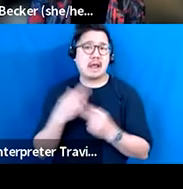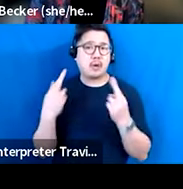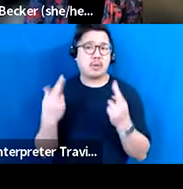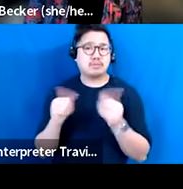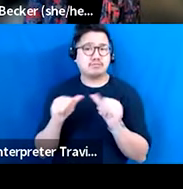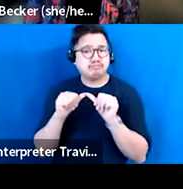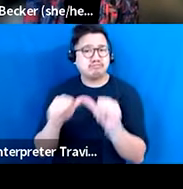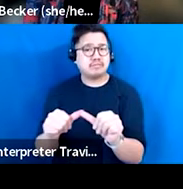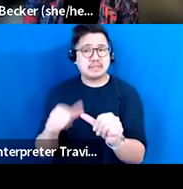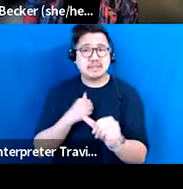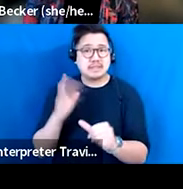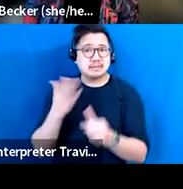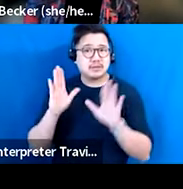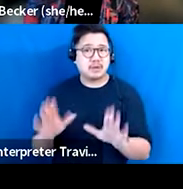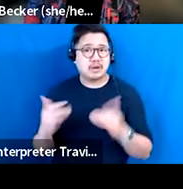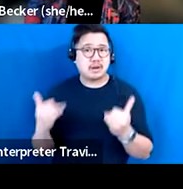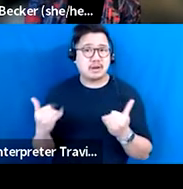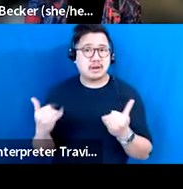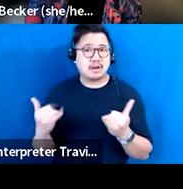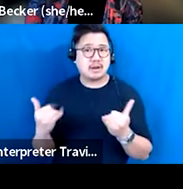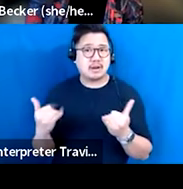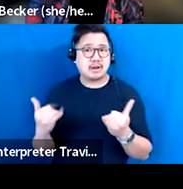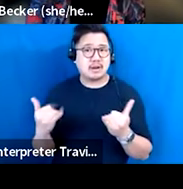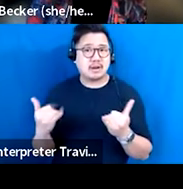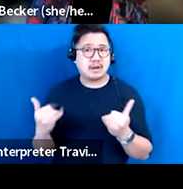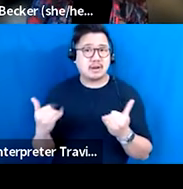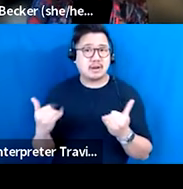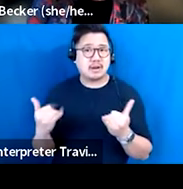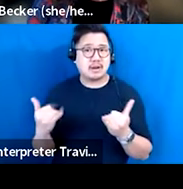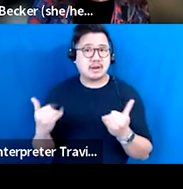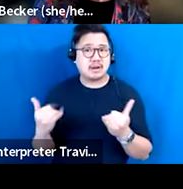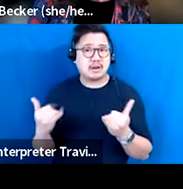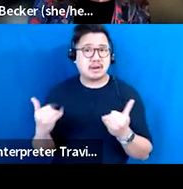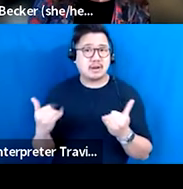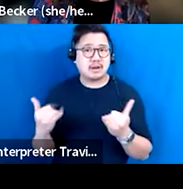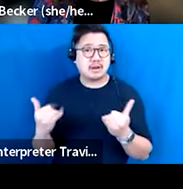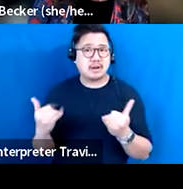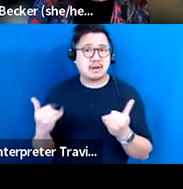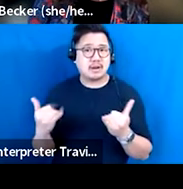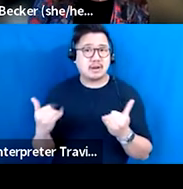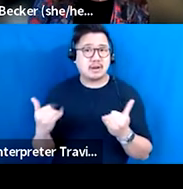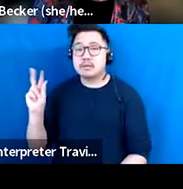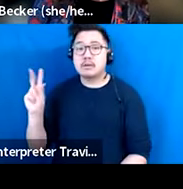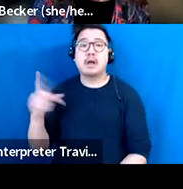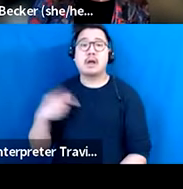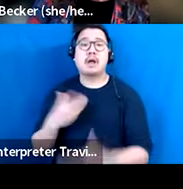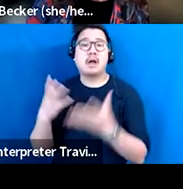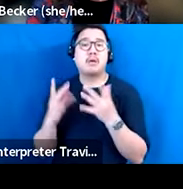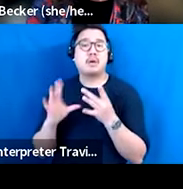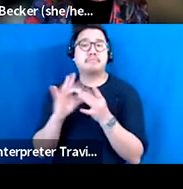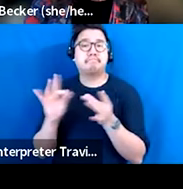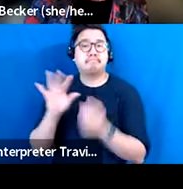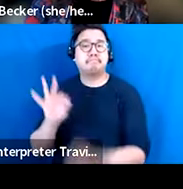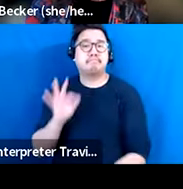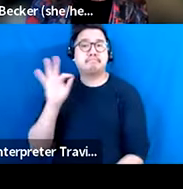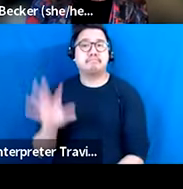seems really great right now for some of us. I just want to chime in on one other theme, and that is, you